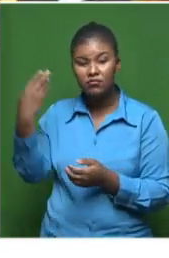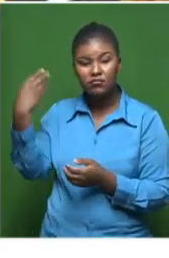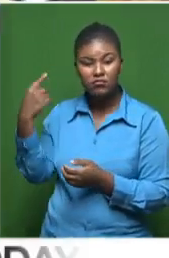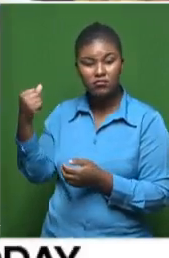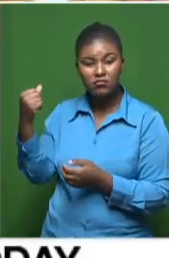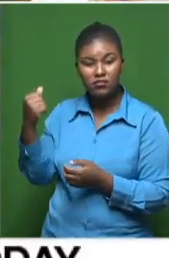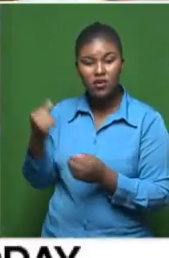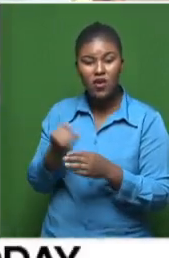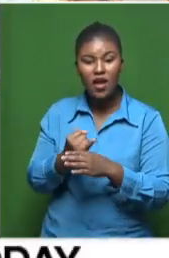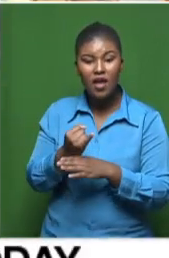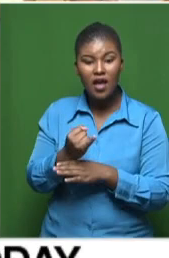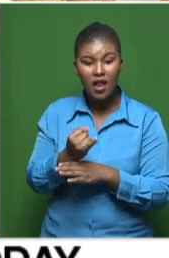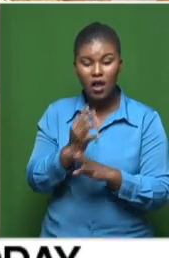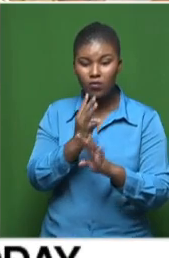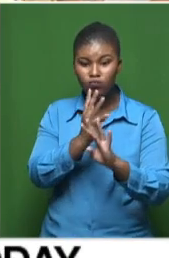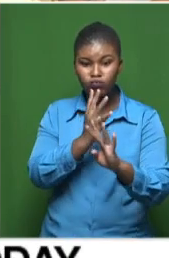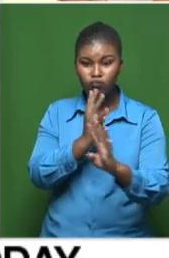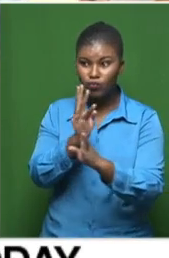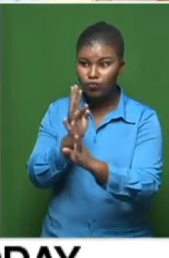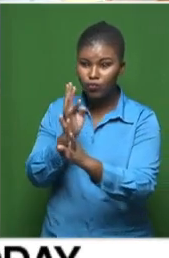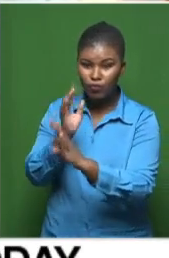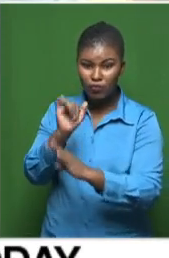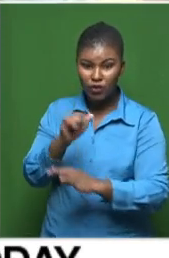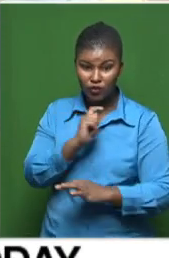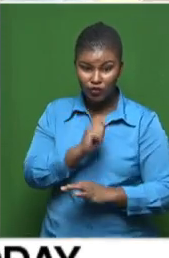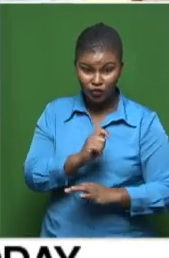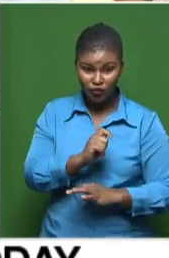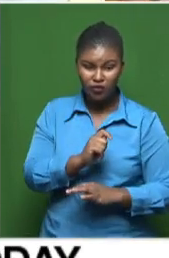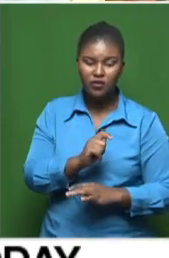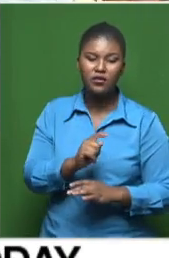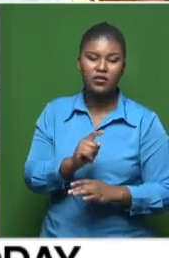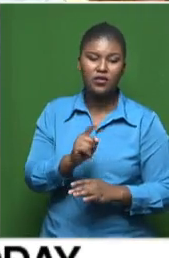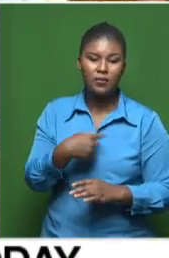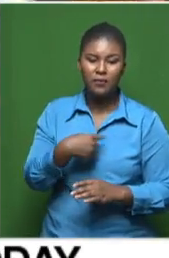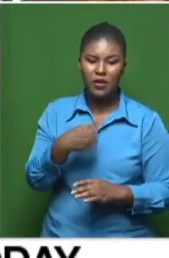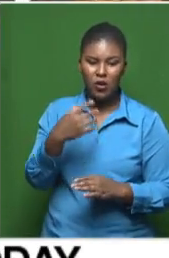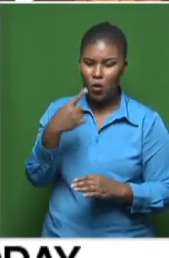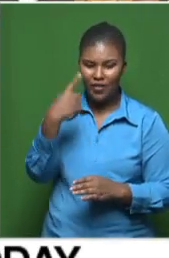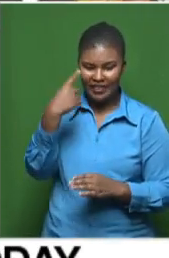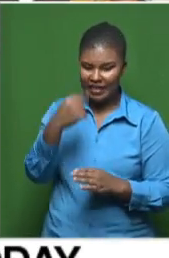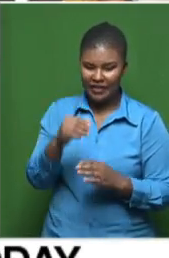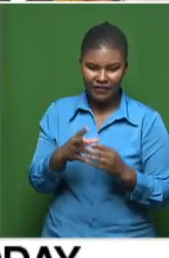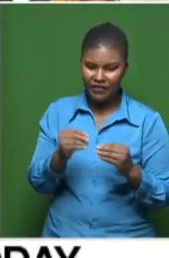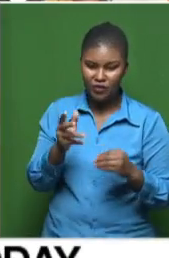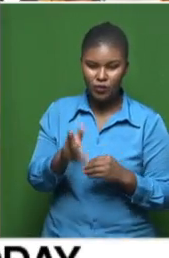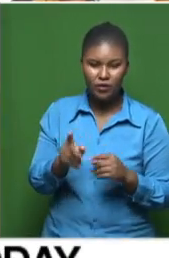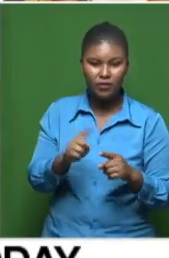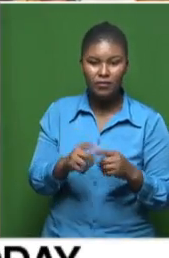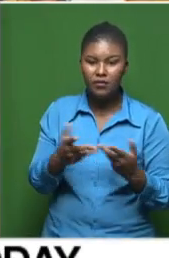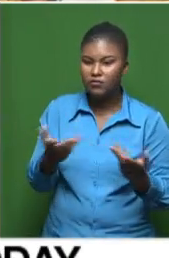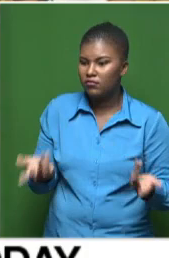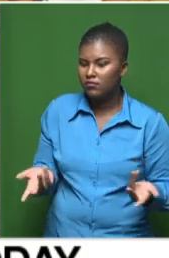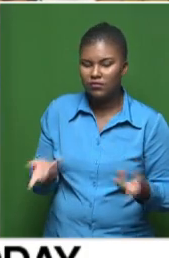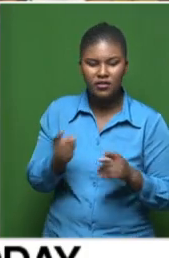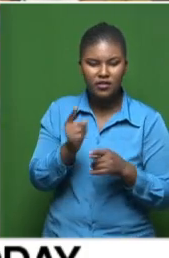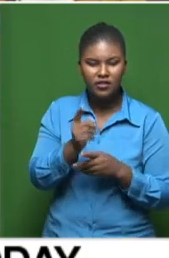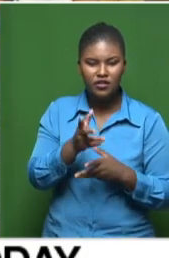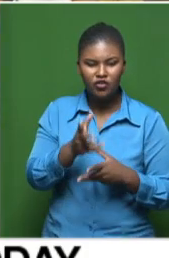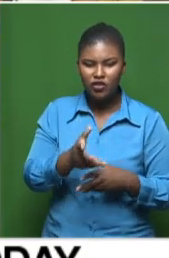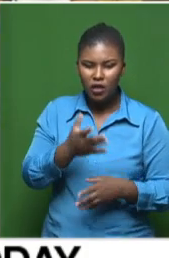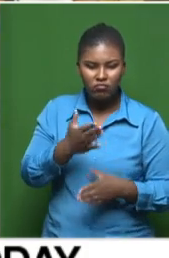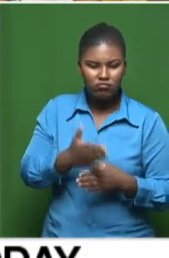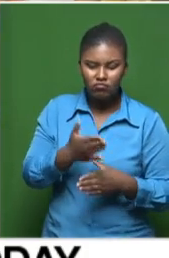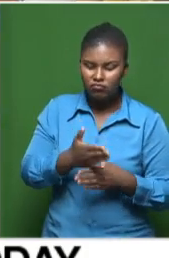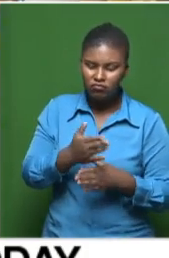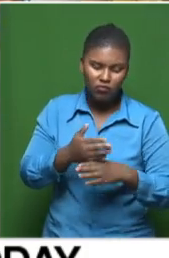you'd remember earlier on, there was a big, big light. I was even worried that they wouldn't be finished before eight o'clock. But seemingly, teachers, you know, they've been doing